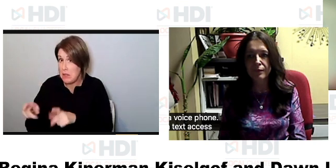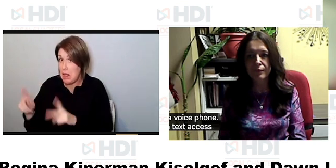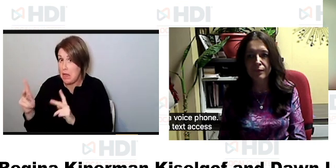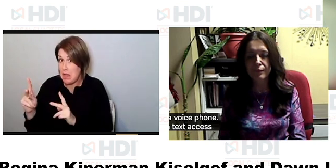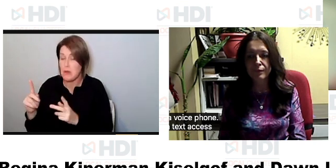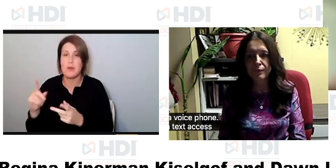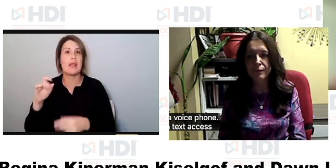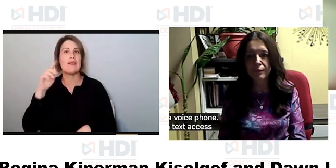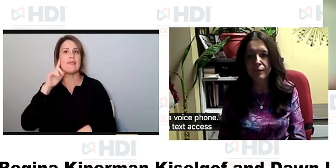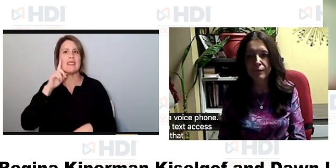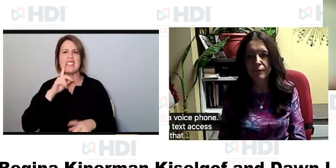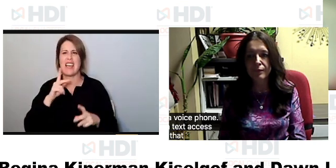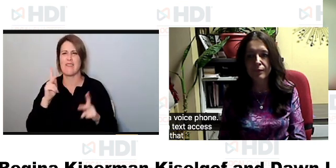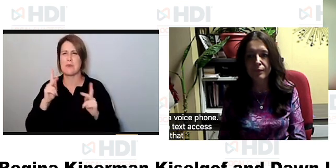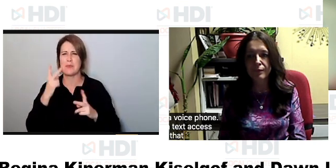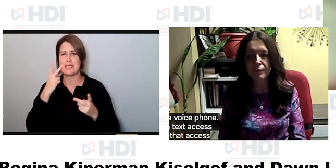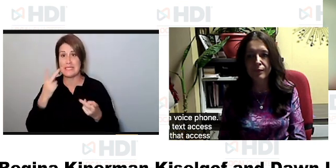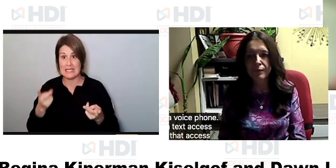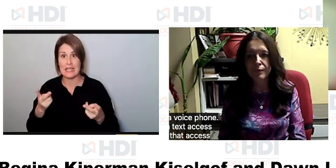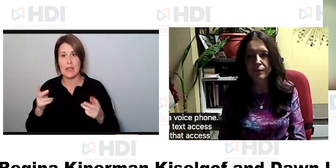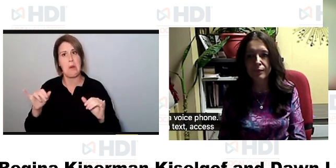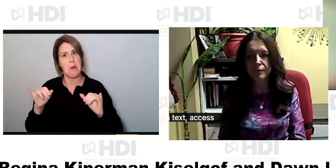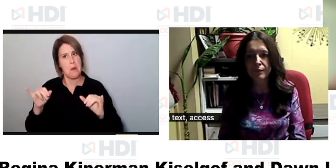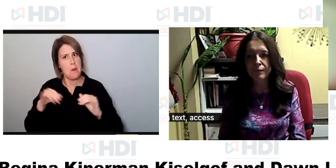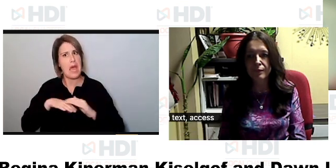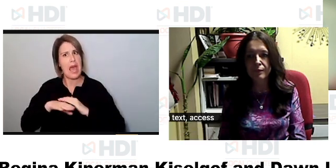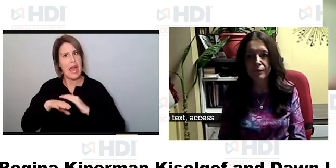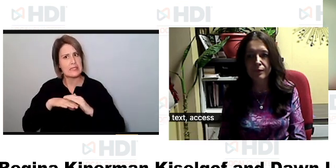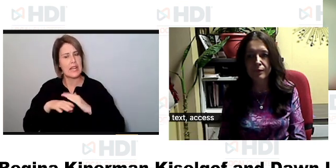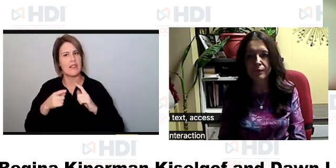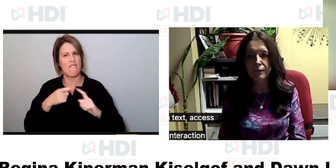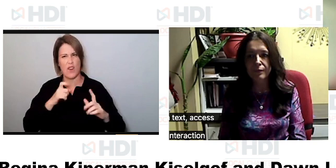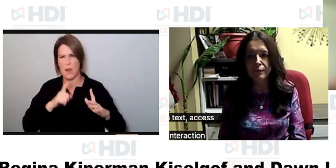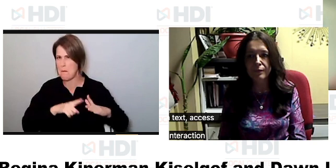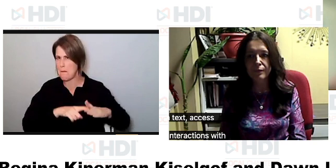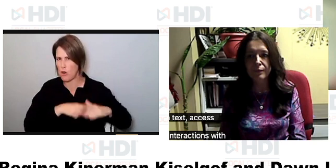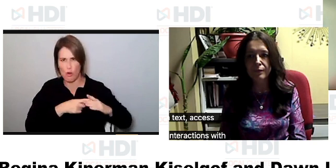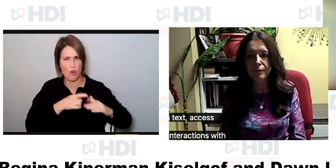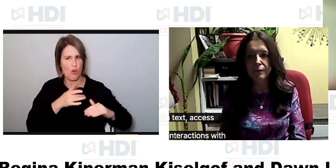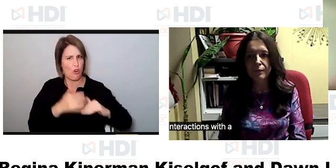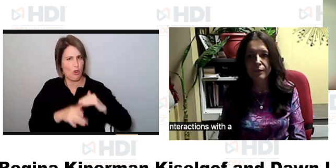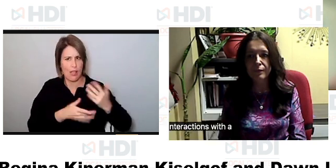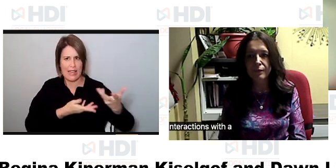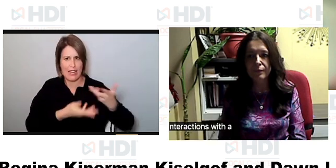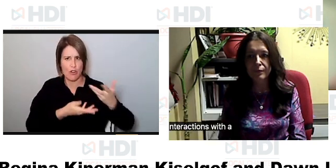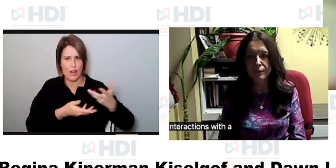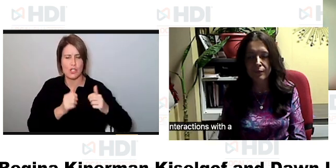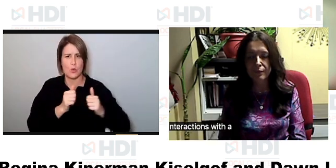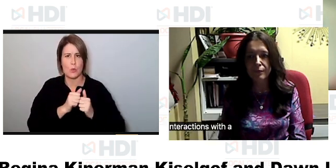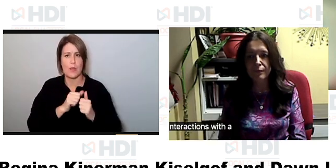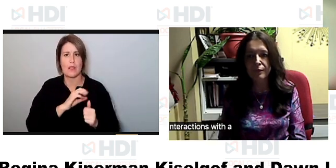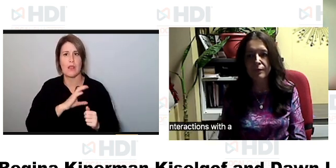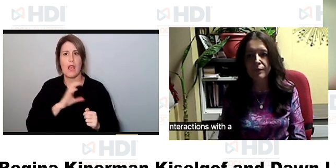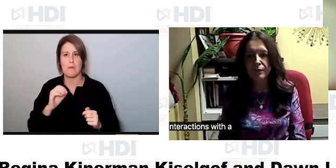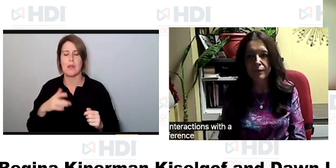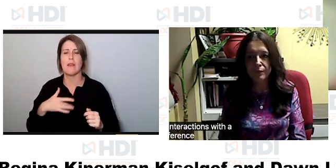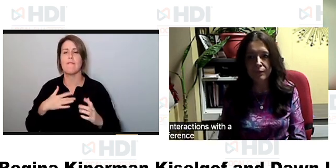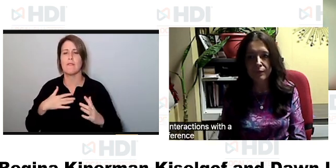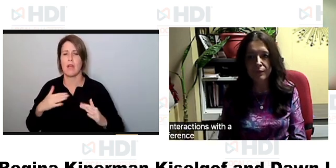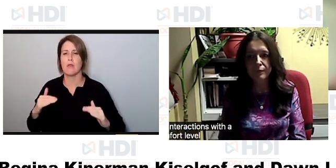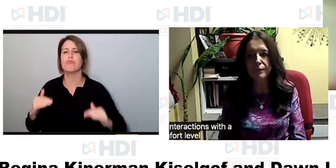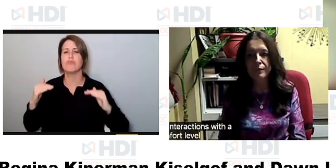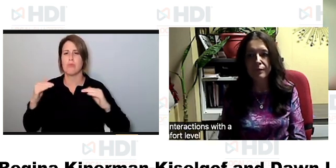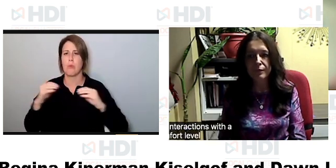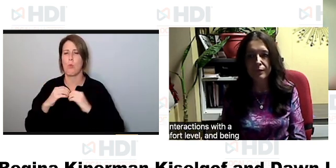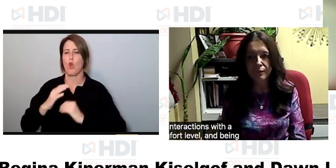see that access from those early interactions with a company that raises their comfort level